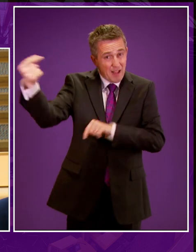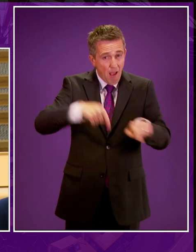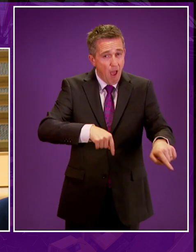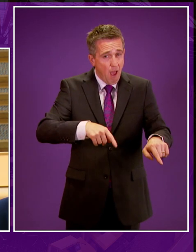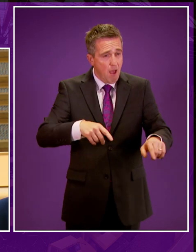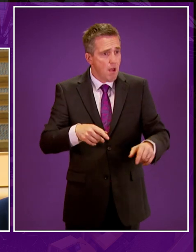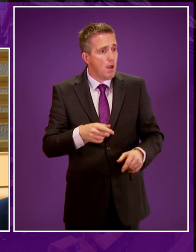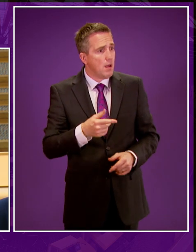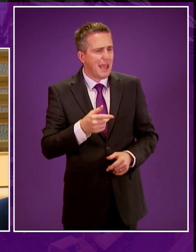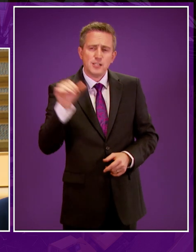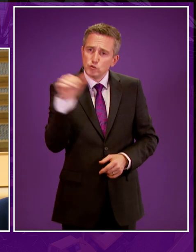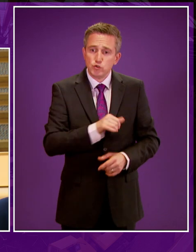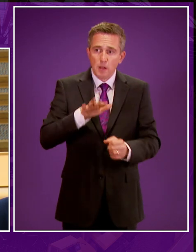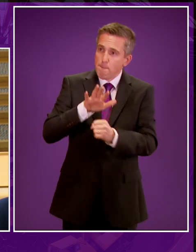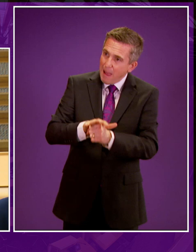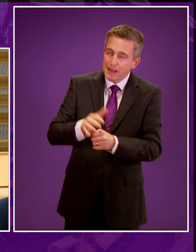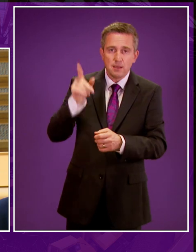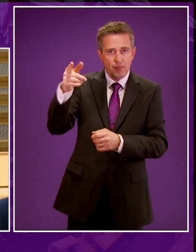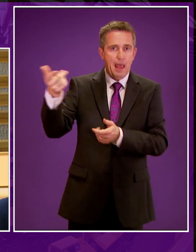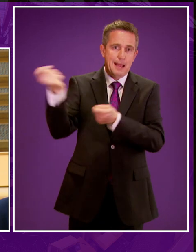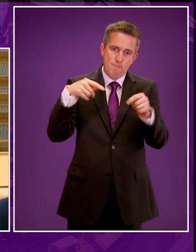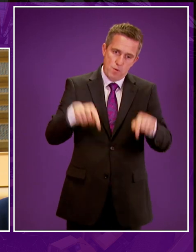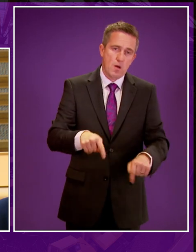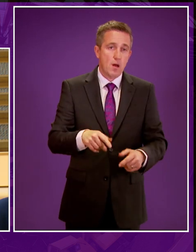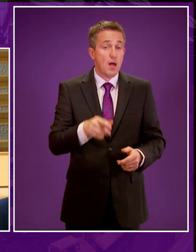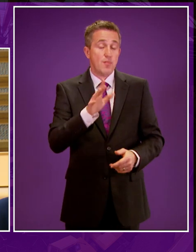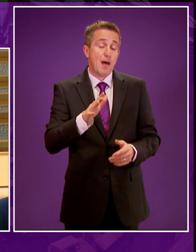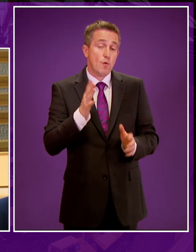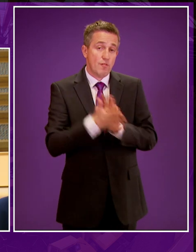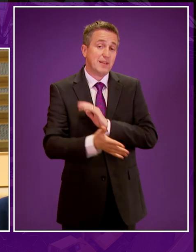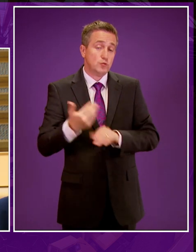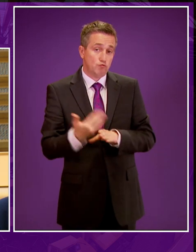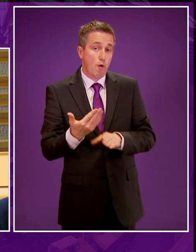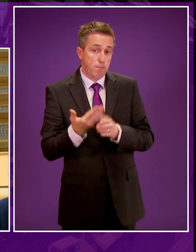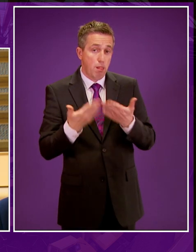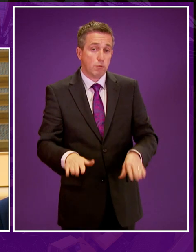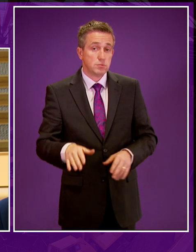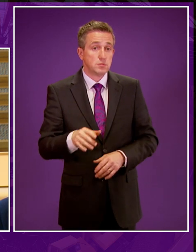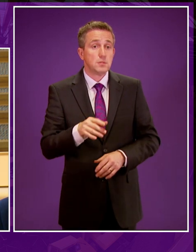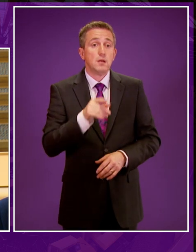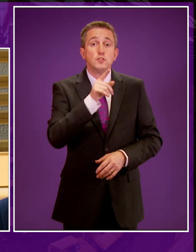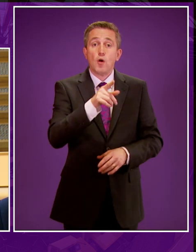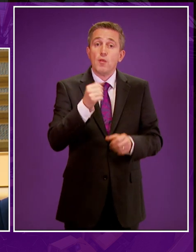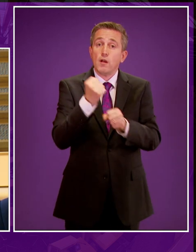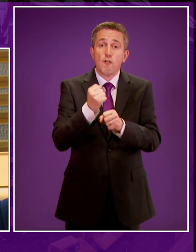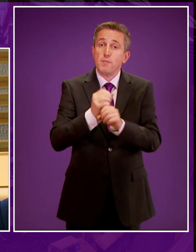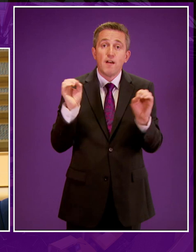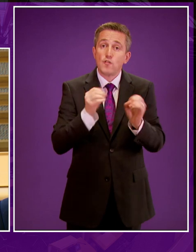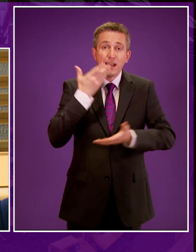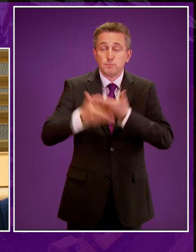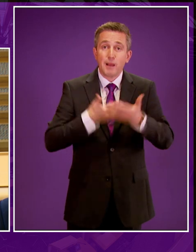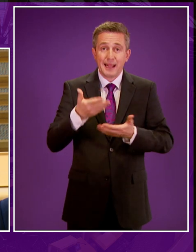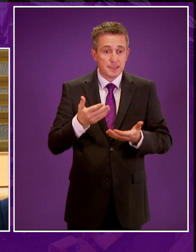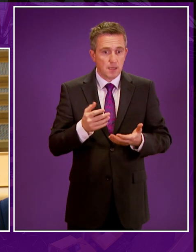now ban shale gas imports, threatening a huge number of job losses. The government has failed to explain where the two million households in Scotland